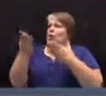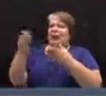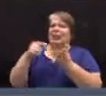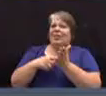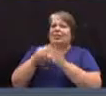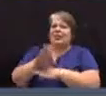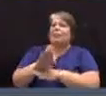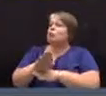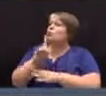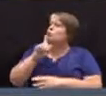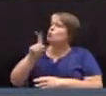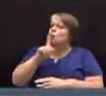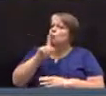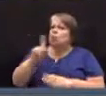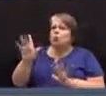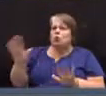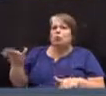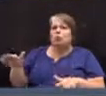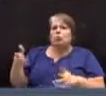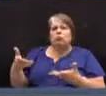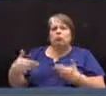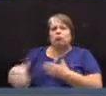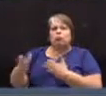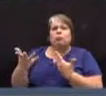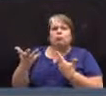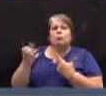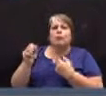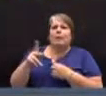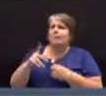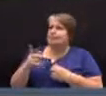Oh, yeah, sure. By all means. Is that all right? Okay.